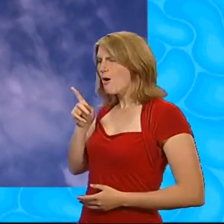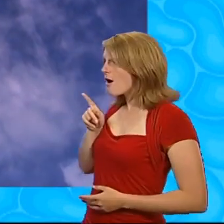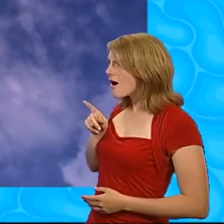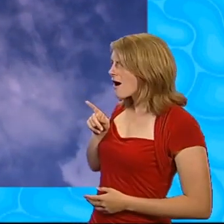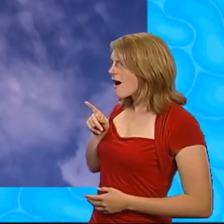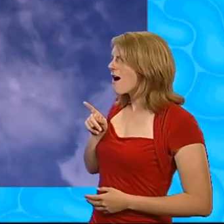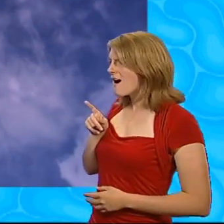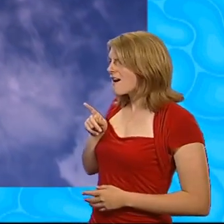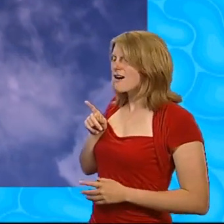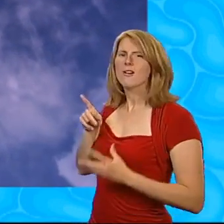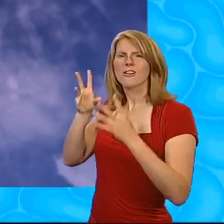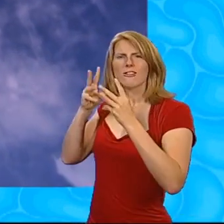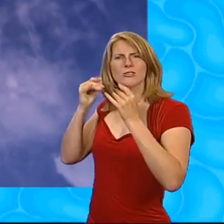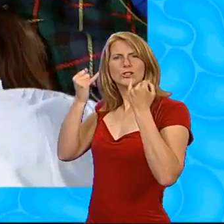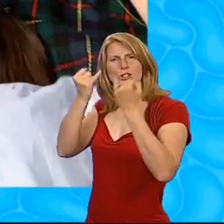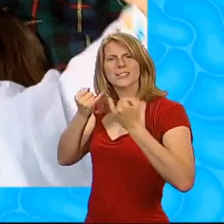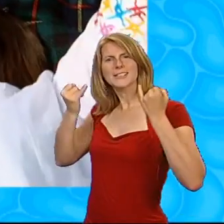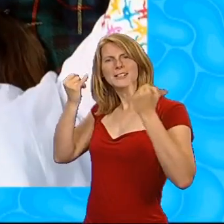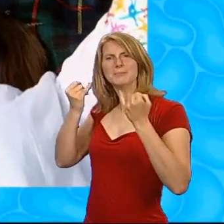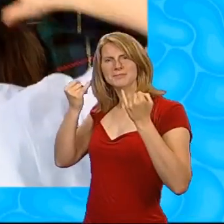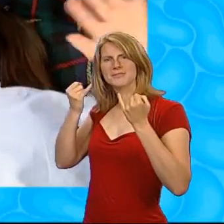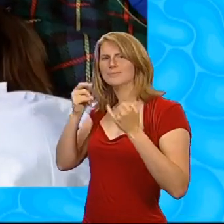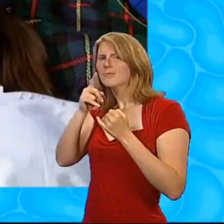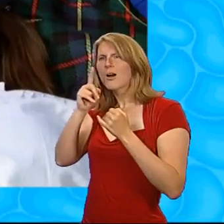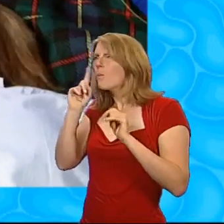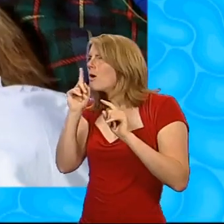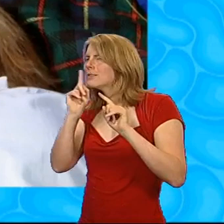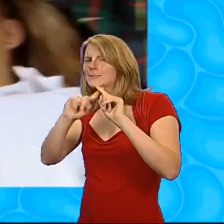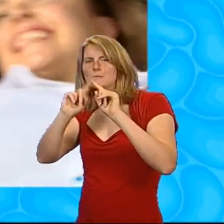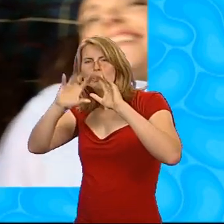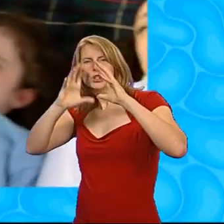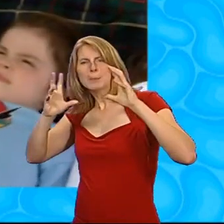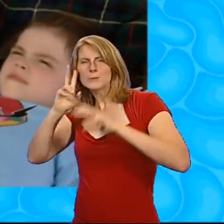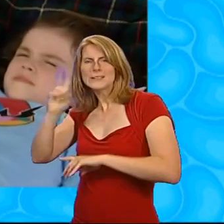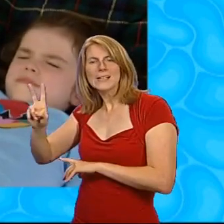that looks like a fluffy sheep. Ha-ha-ha. What different shapes can you see in the clouds?